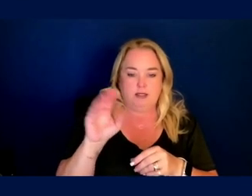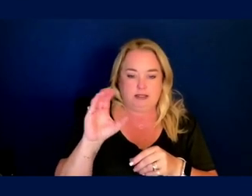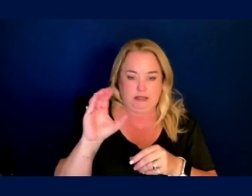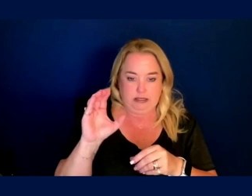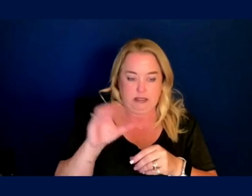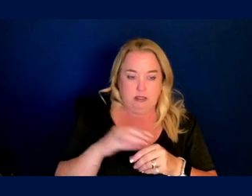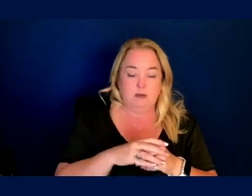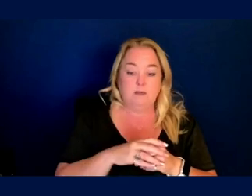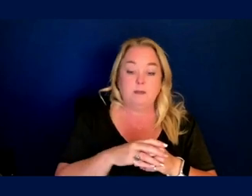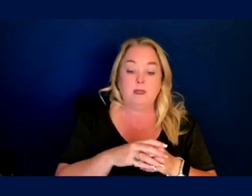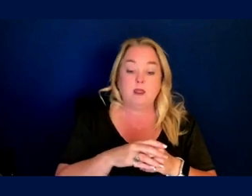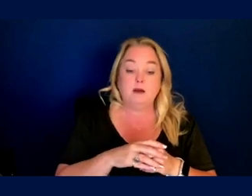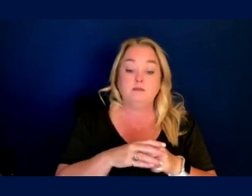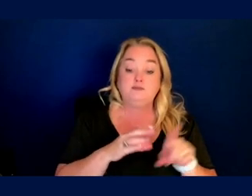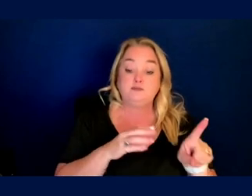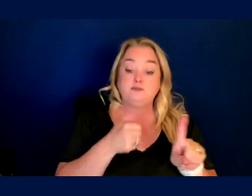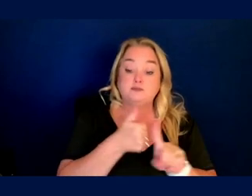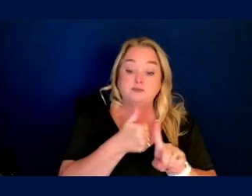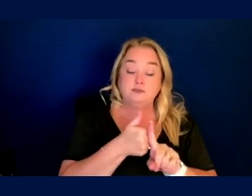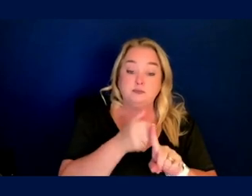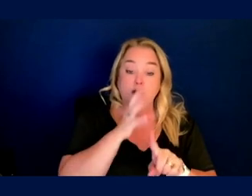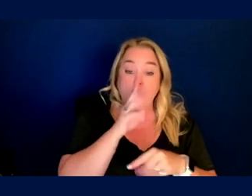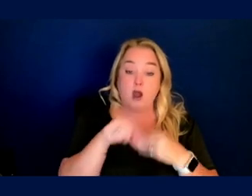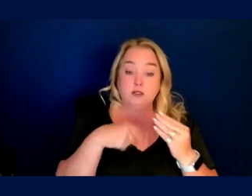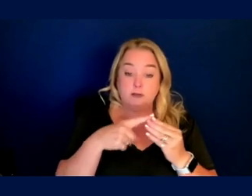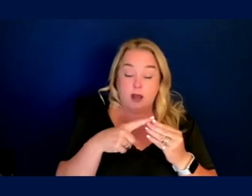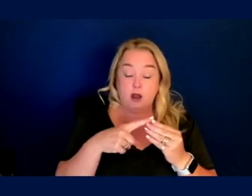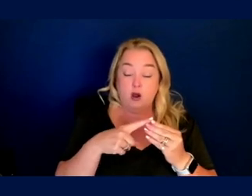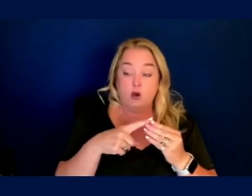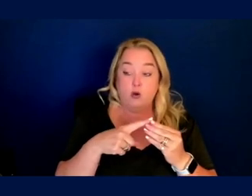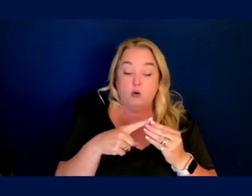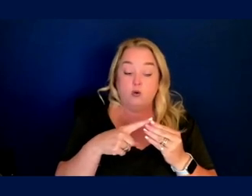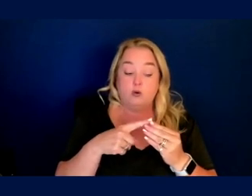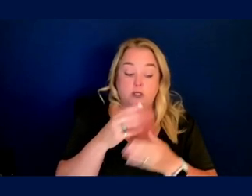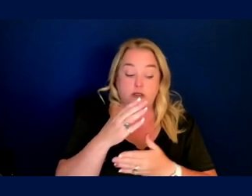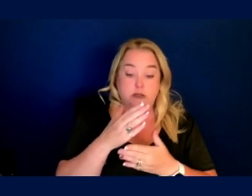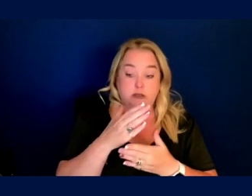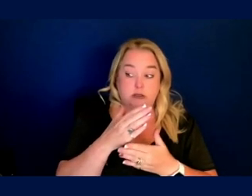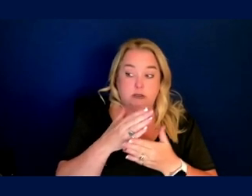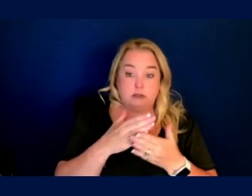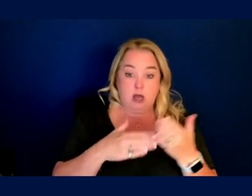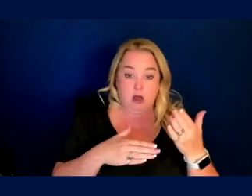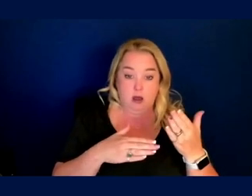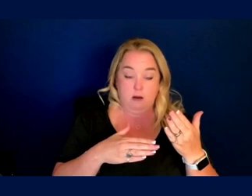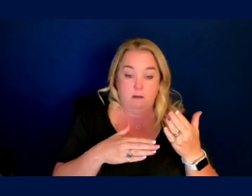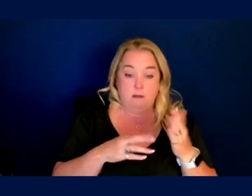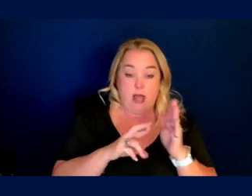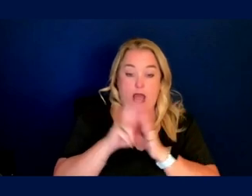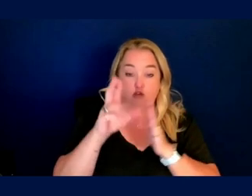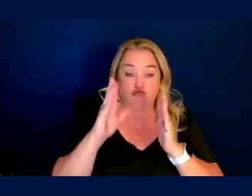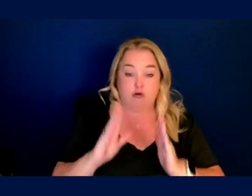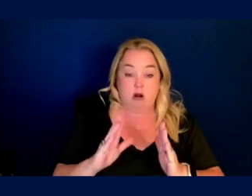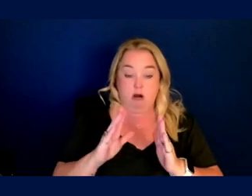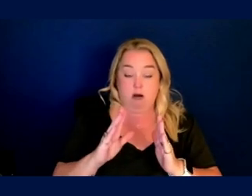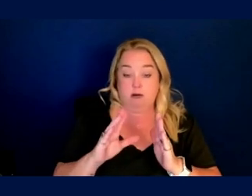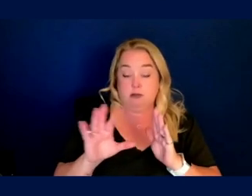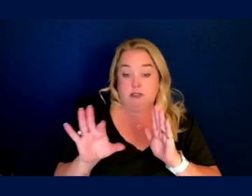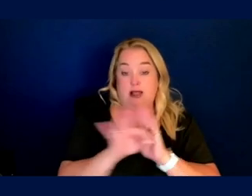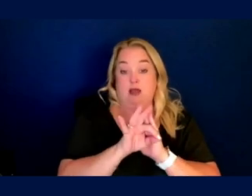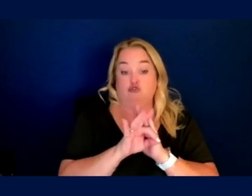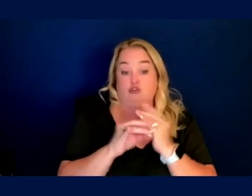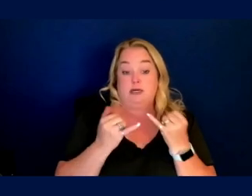Don Kornagas, uh, talks about a large part of selection now for astronaut selection, for space flight selection,